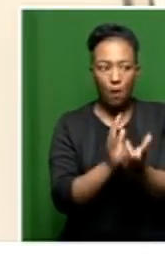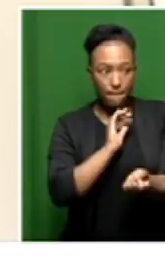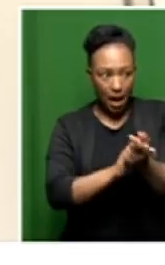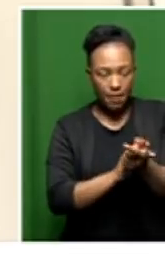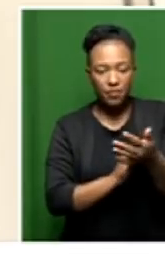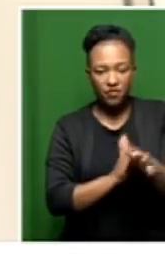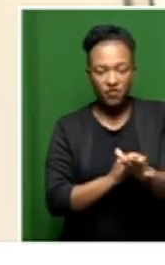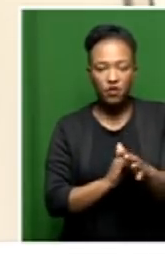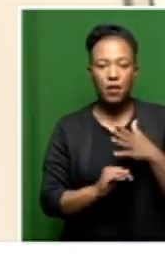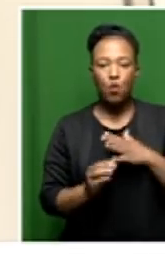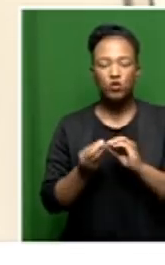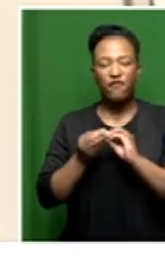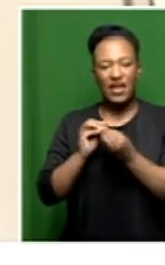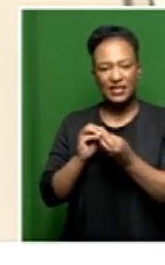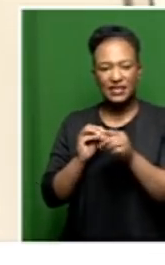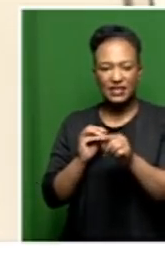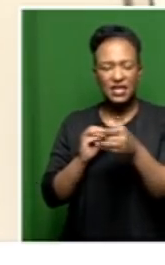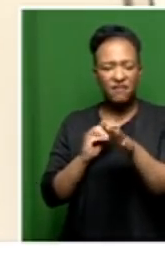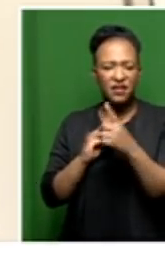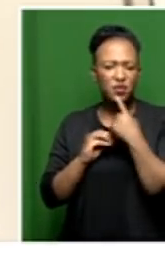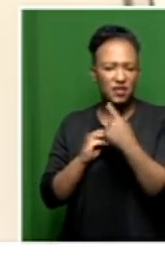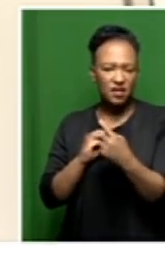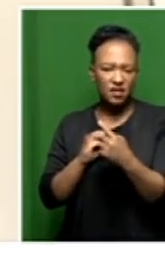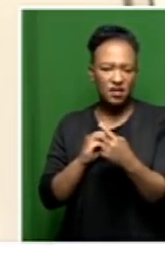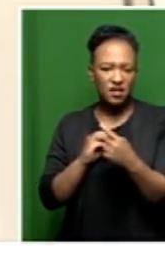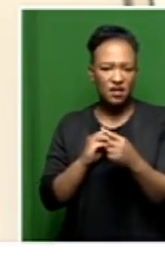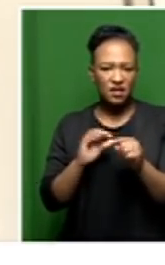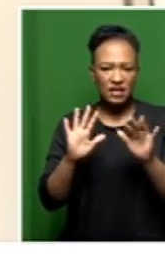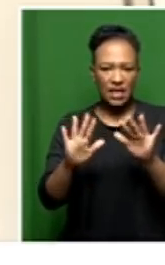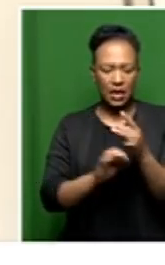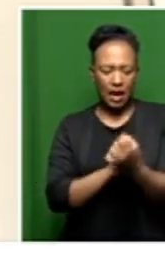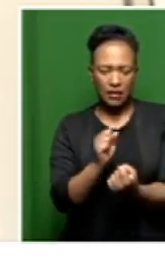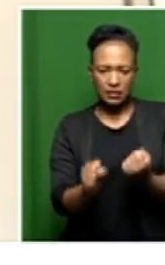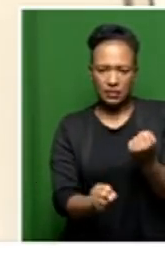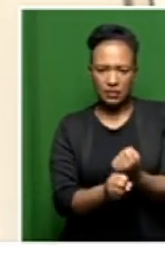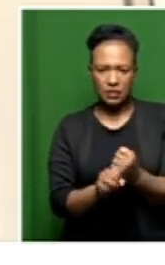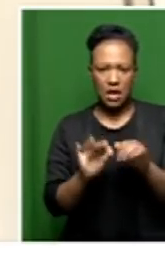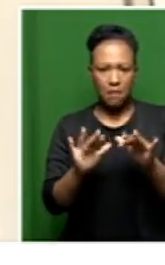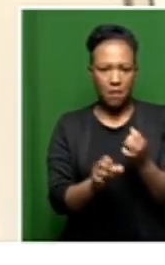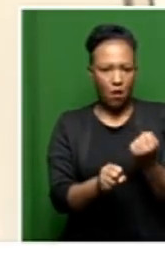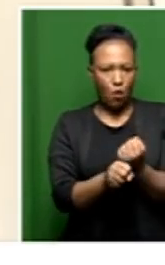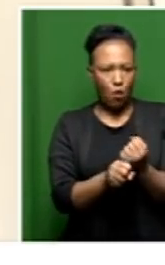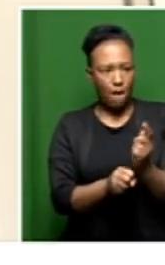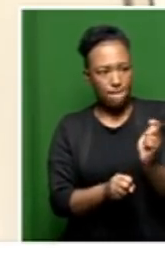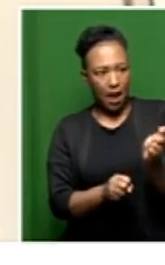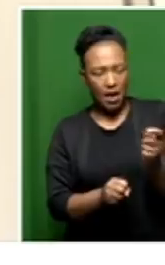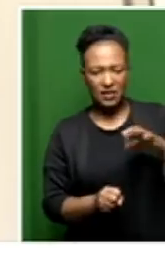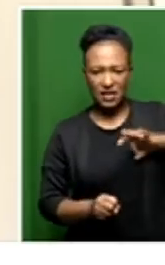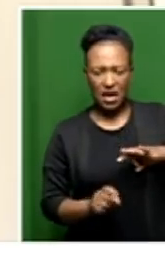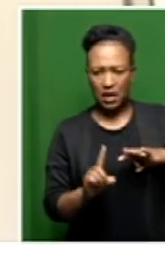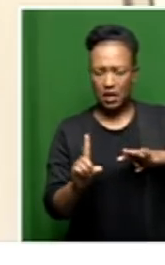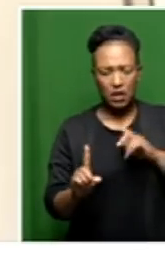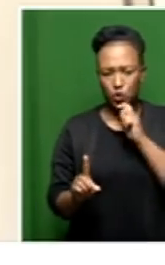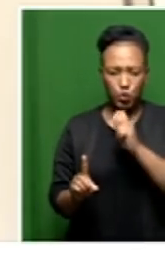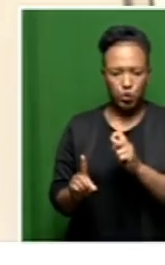And I must correct something because it is said for 10 years people have been paid salaries. That's not